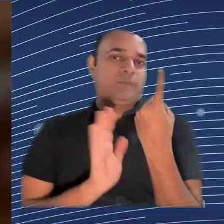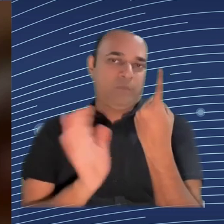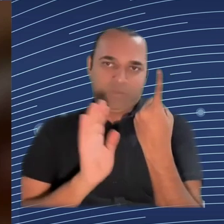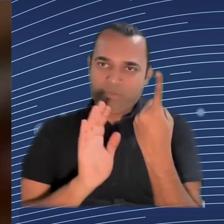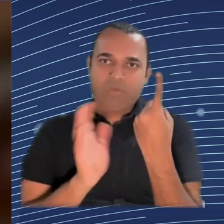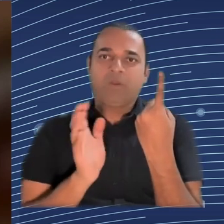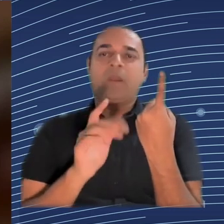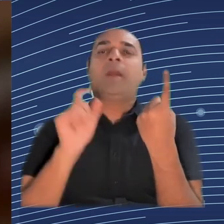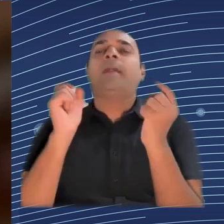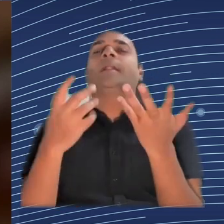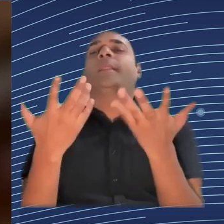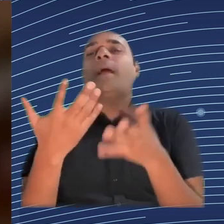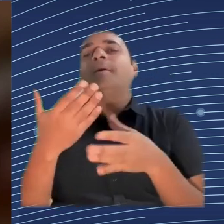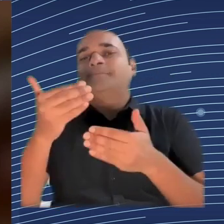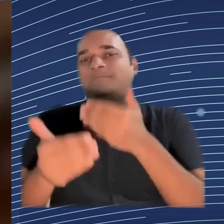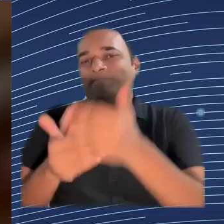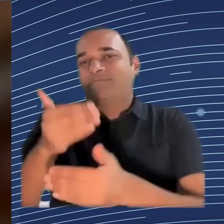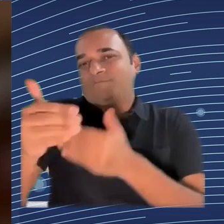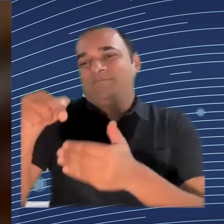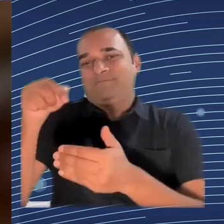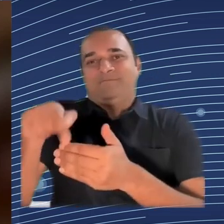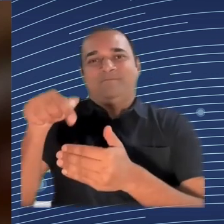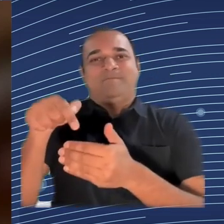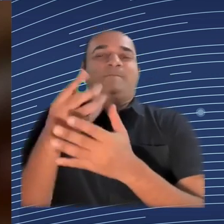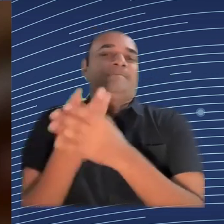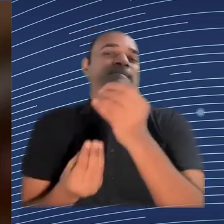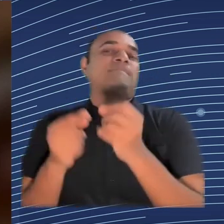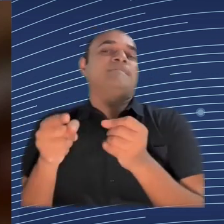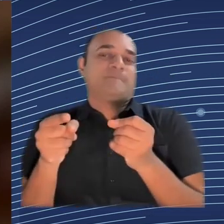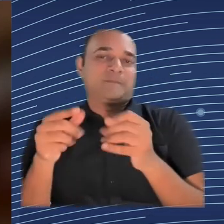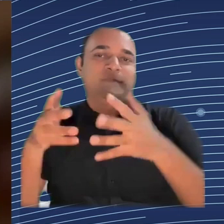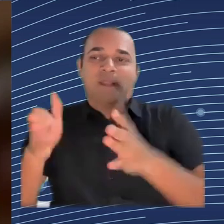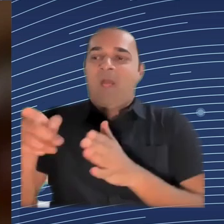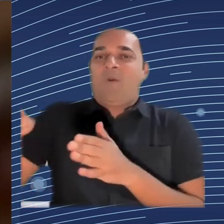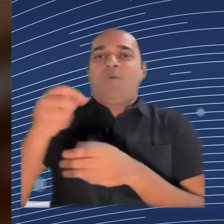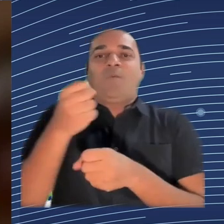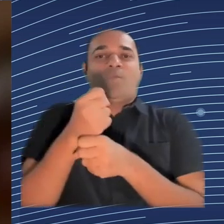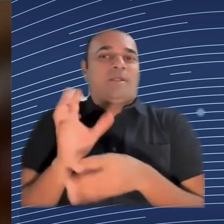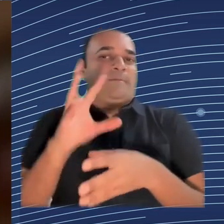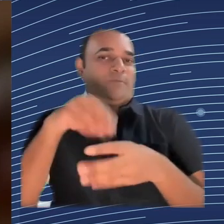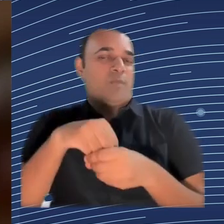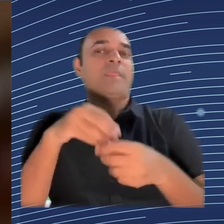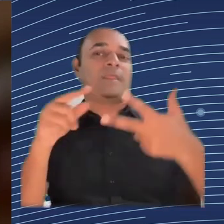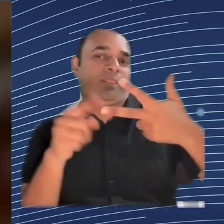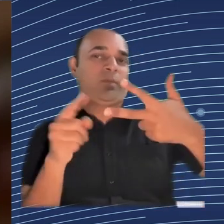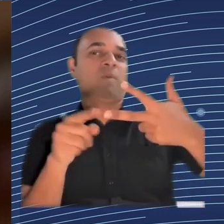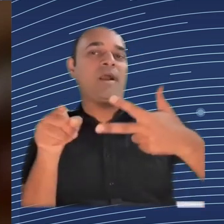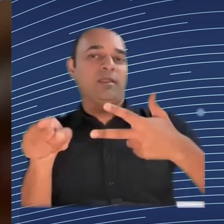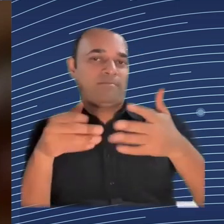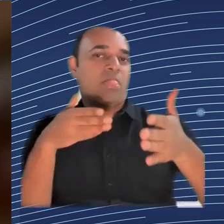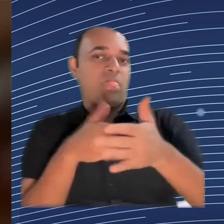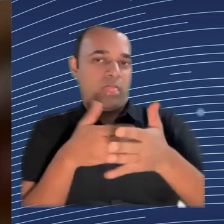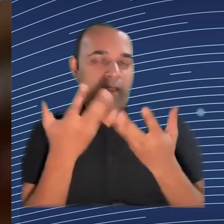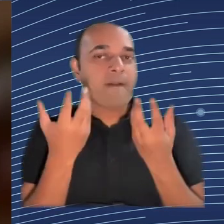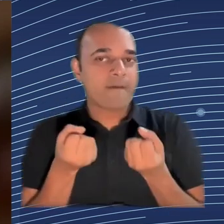holding up very well that workers who are not experts in machine learning do not have something to say with regards how their data are going